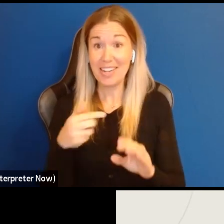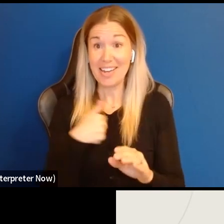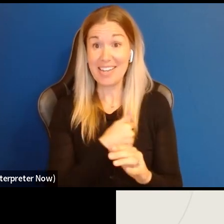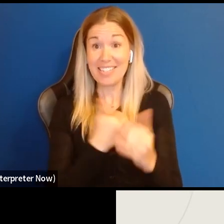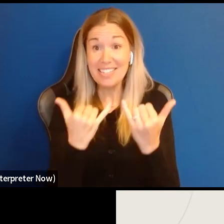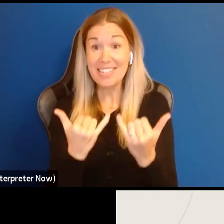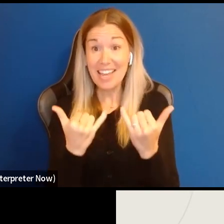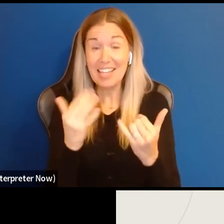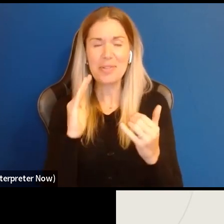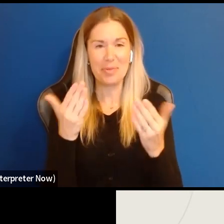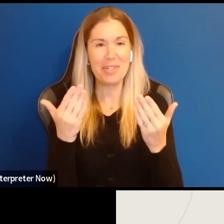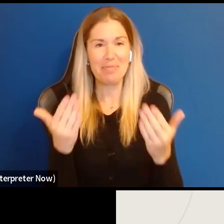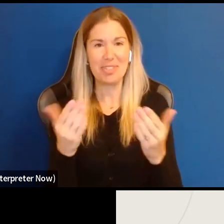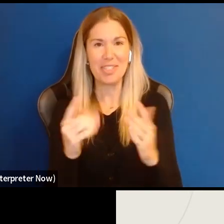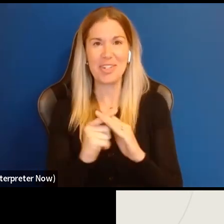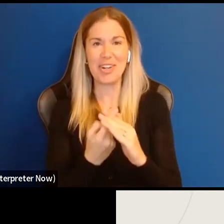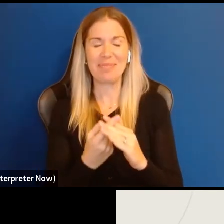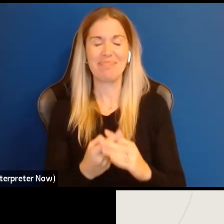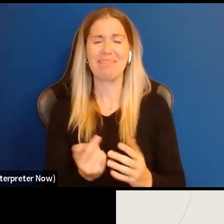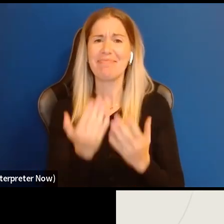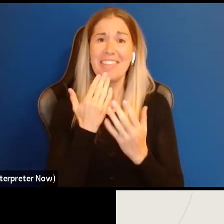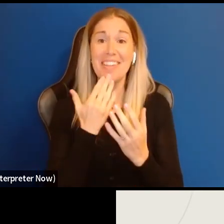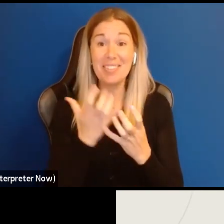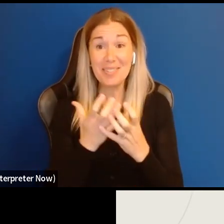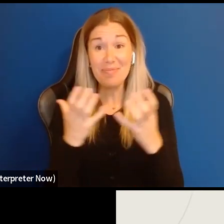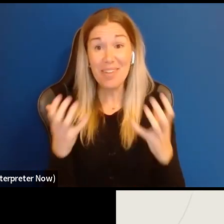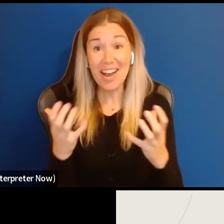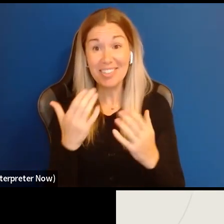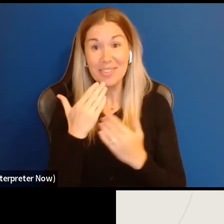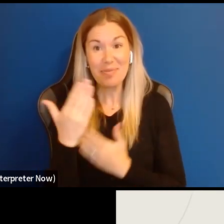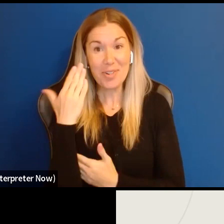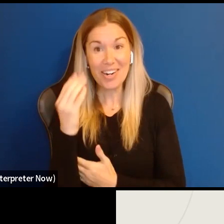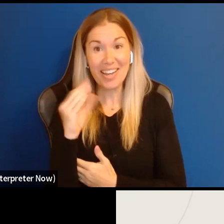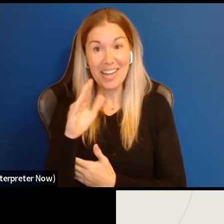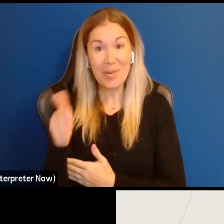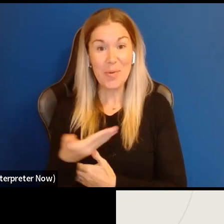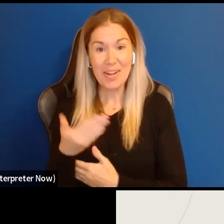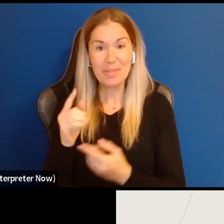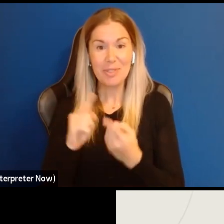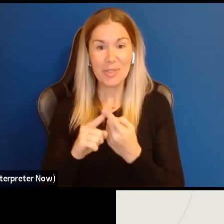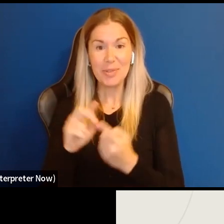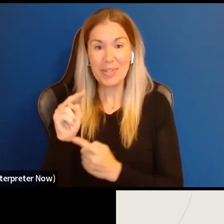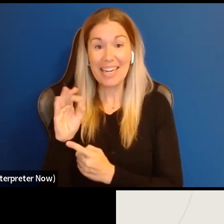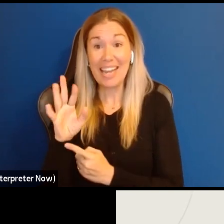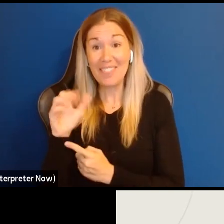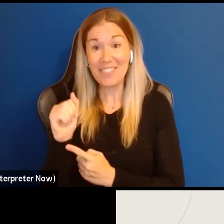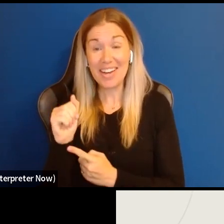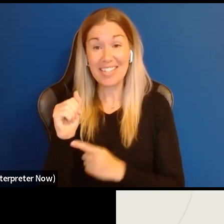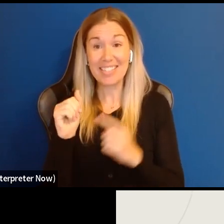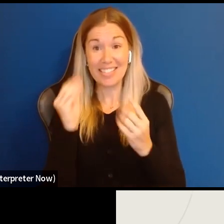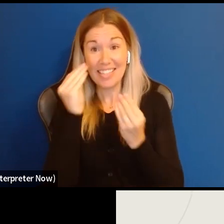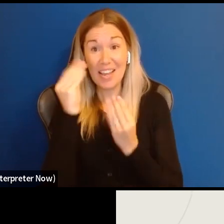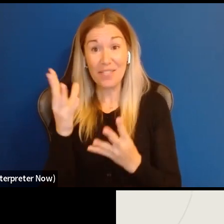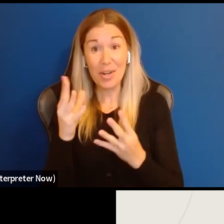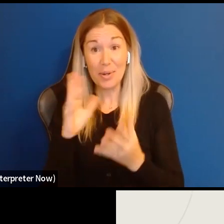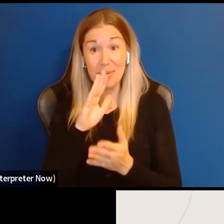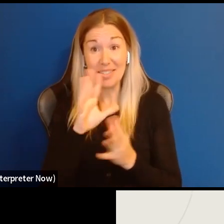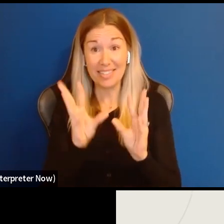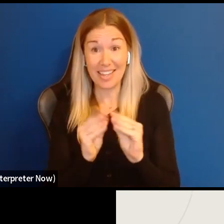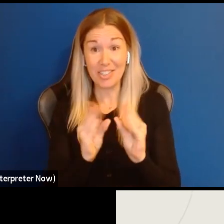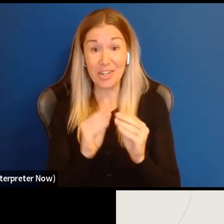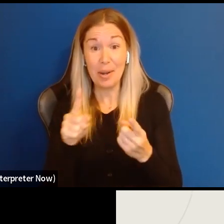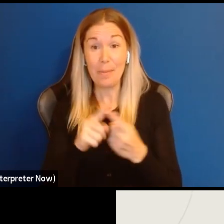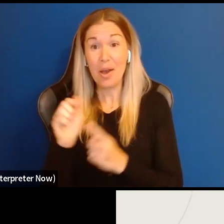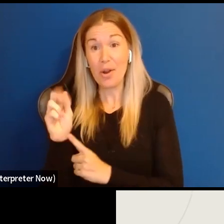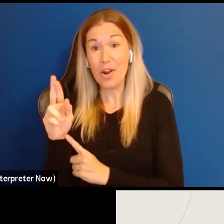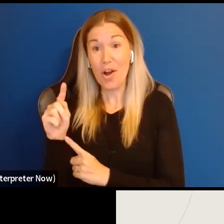started. Thank you so much. Good morning, and welcome to NIFA's info session about the new Arts Here grant program.